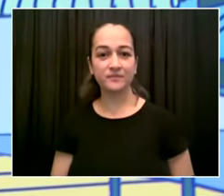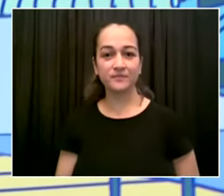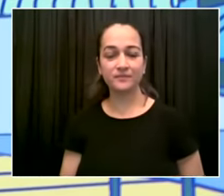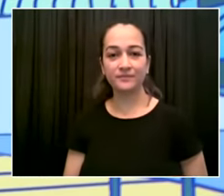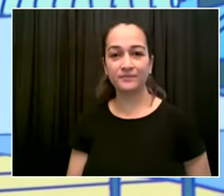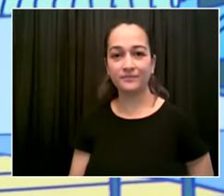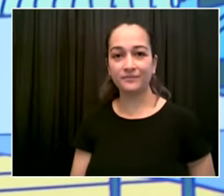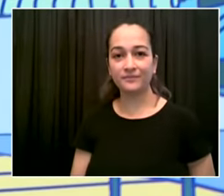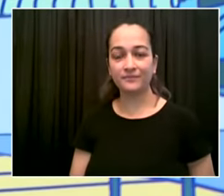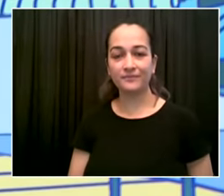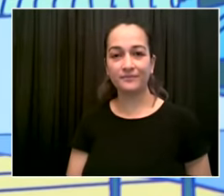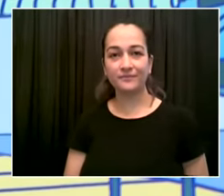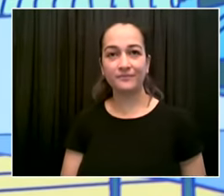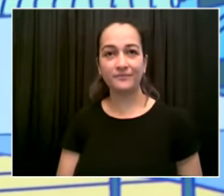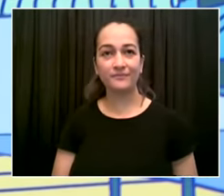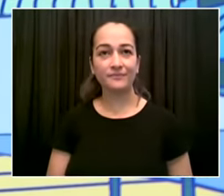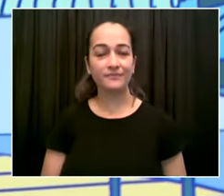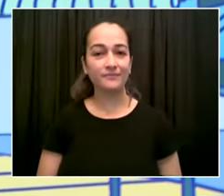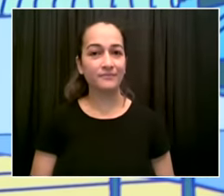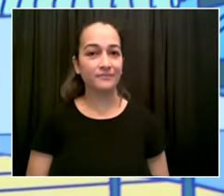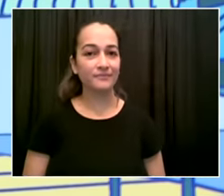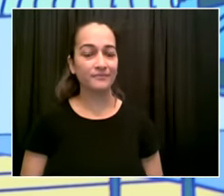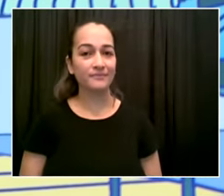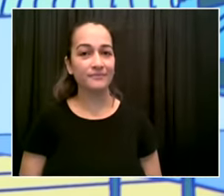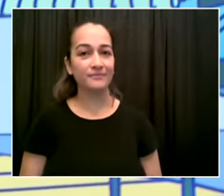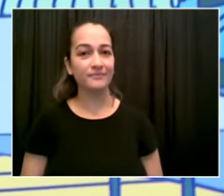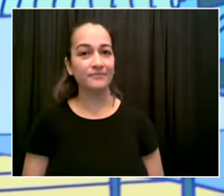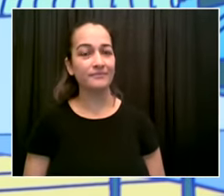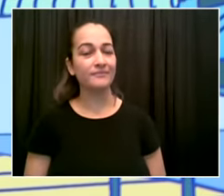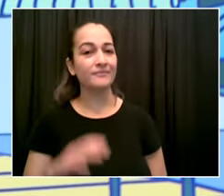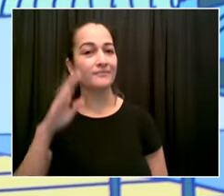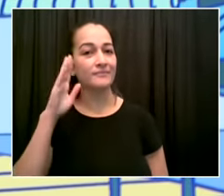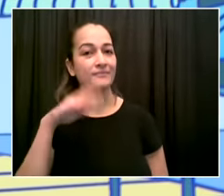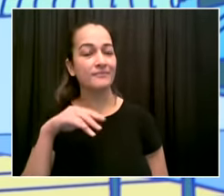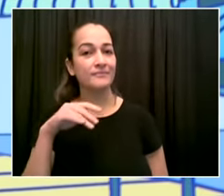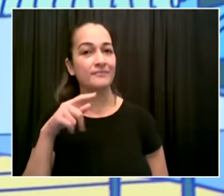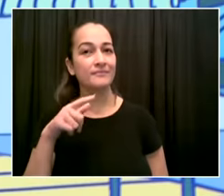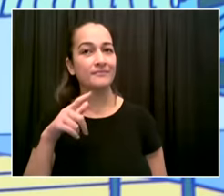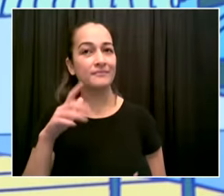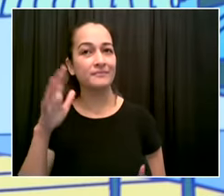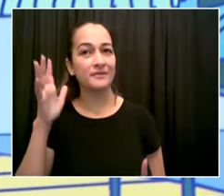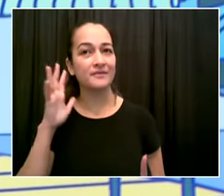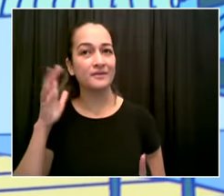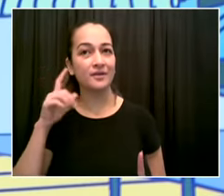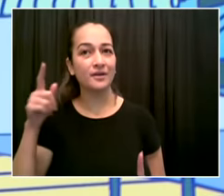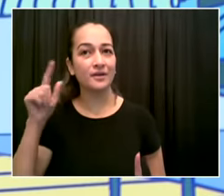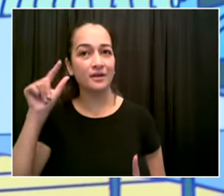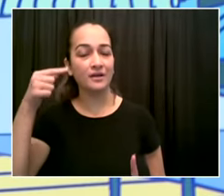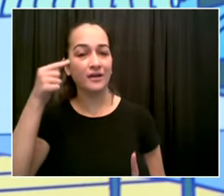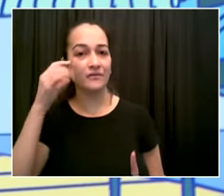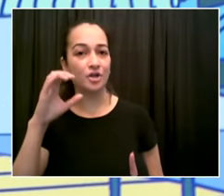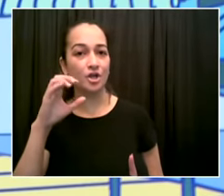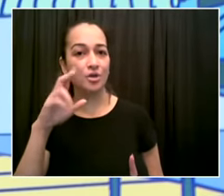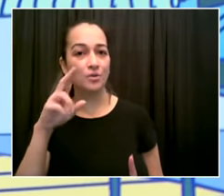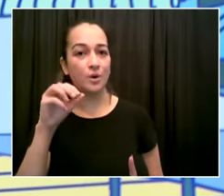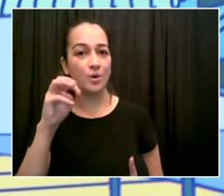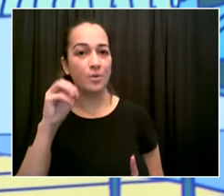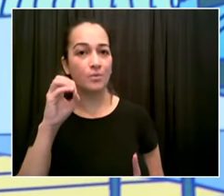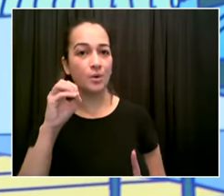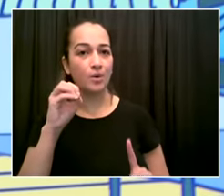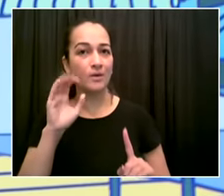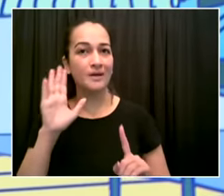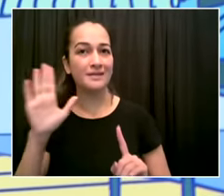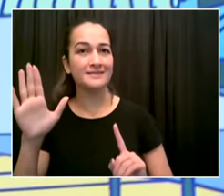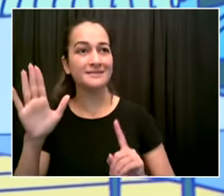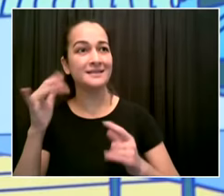governor cuomo uh so can you just elaborate on that a little bit well again um i'm glad we are ending that chapter